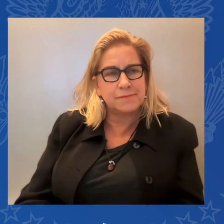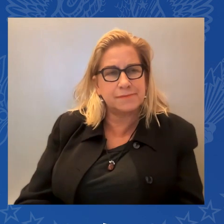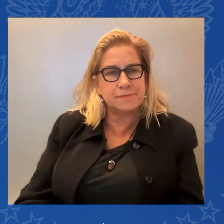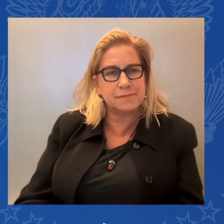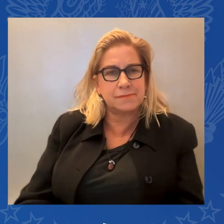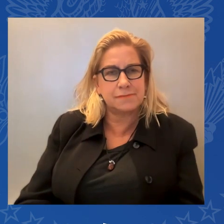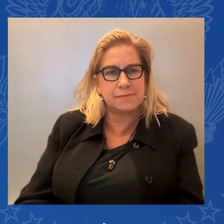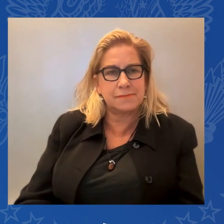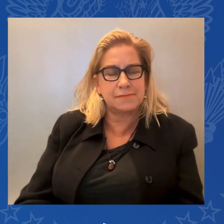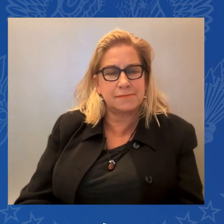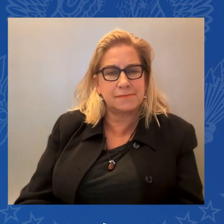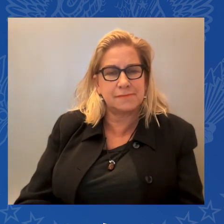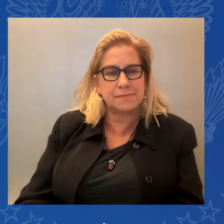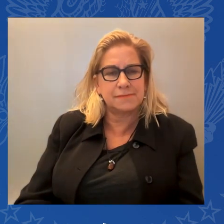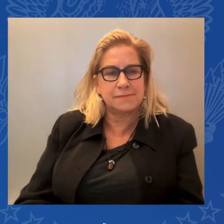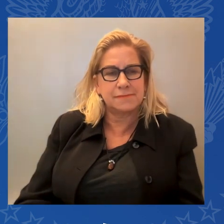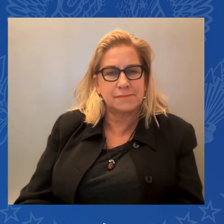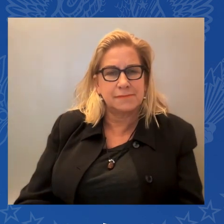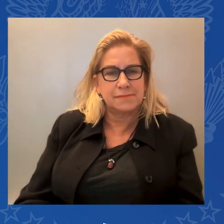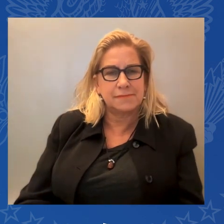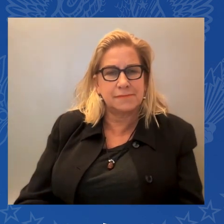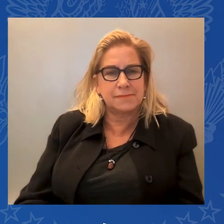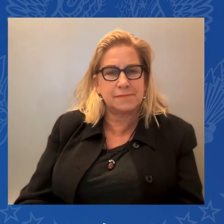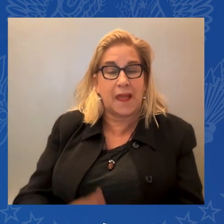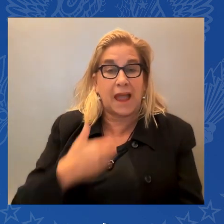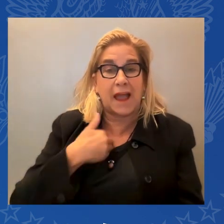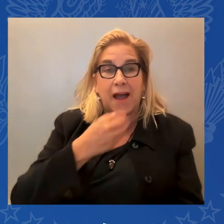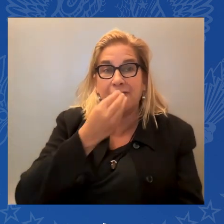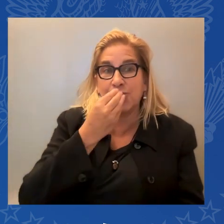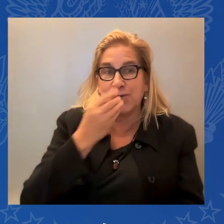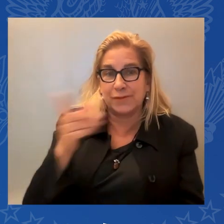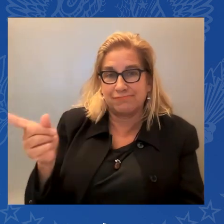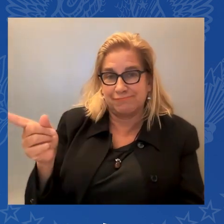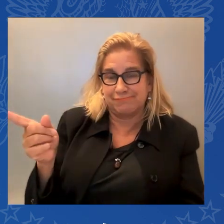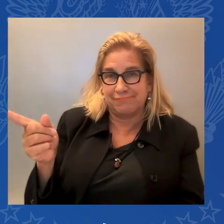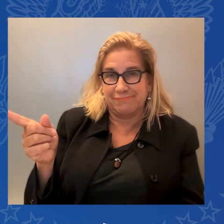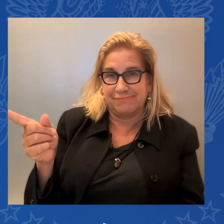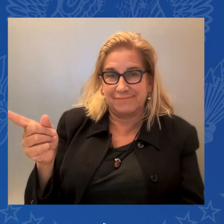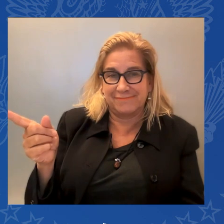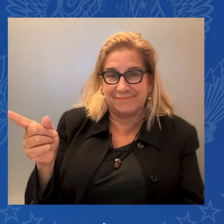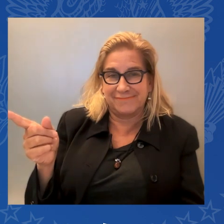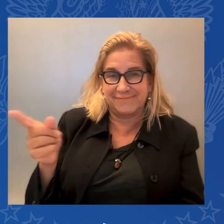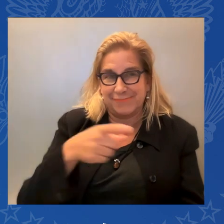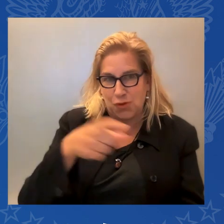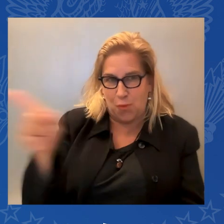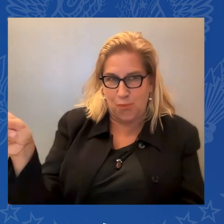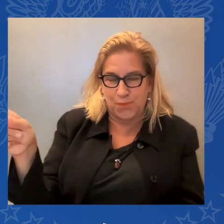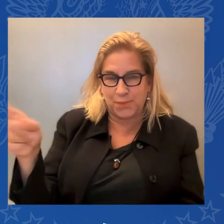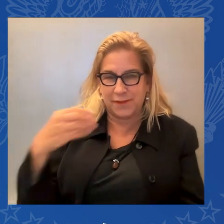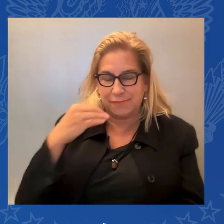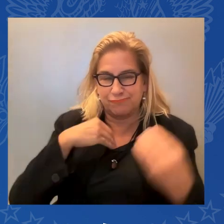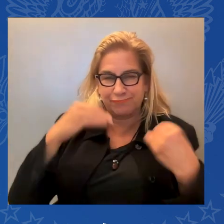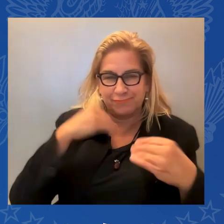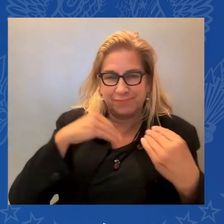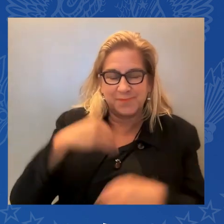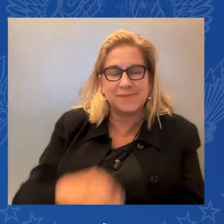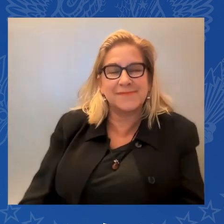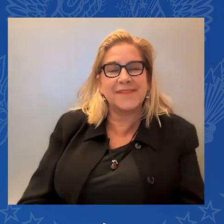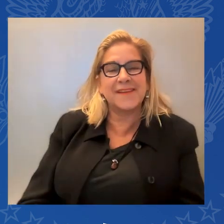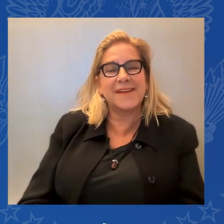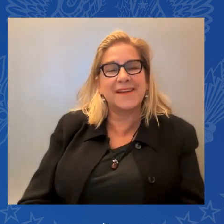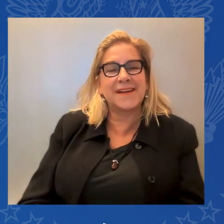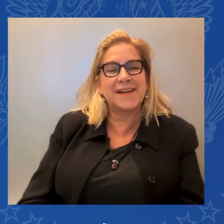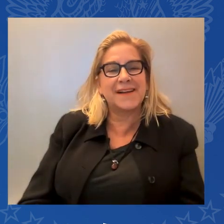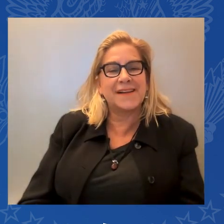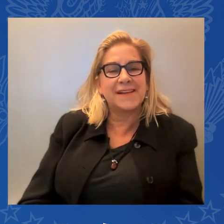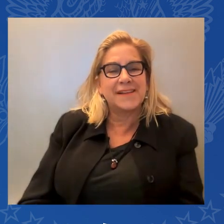We have food the other way, right? I think so. So, you can stay here and not eat, or you can go down the hall at